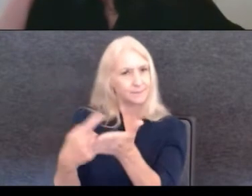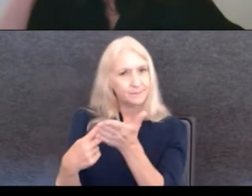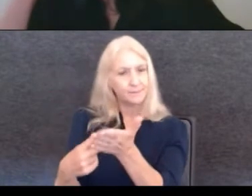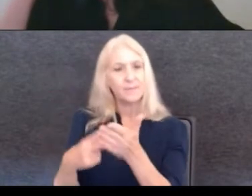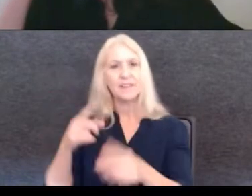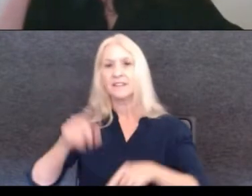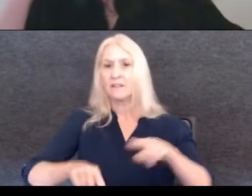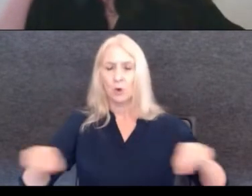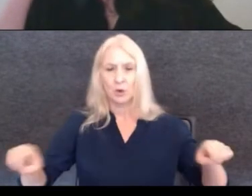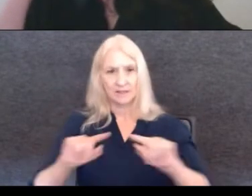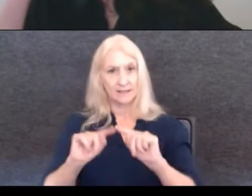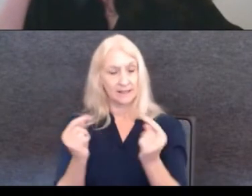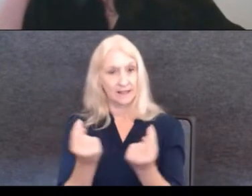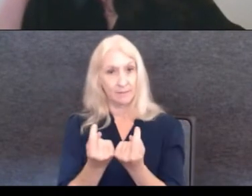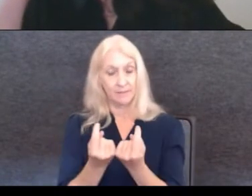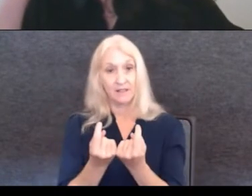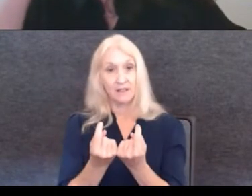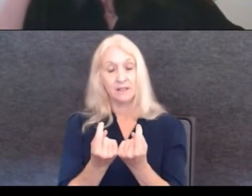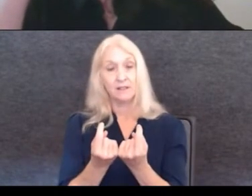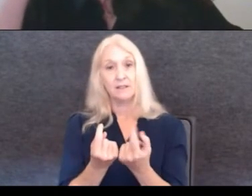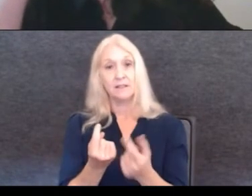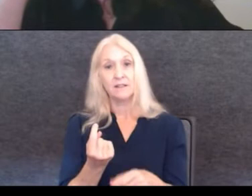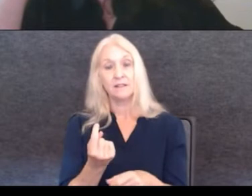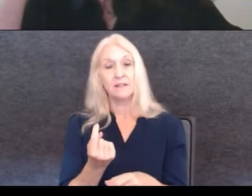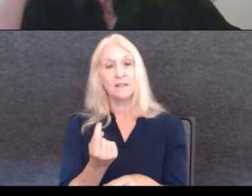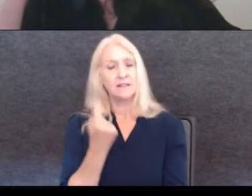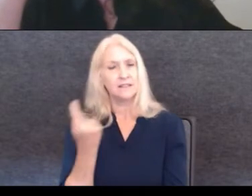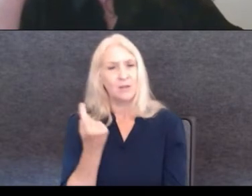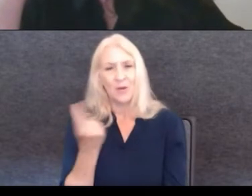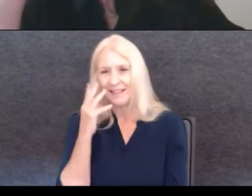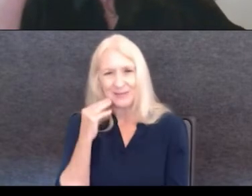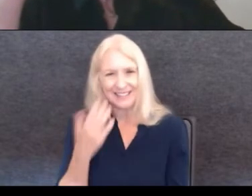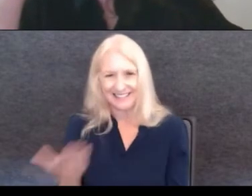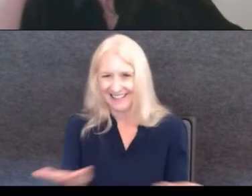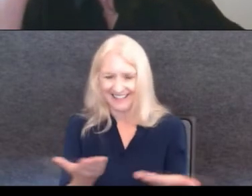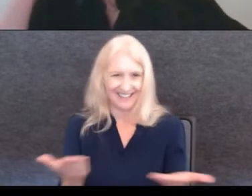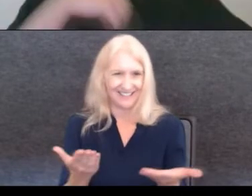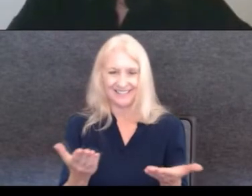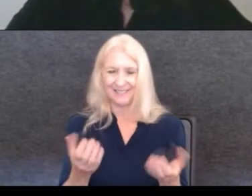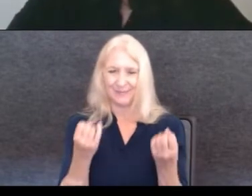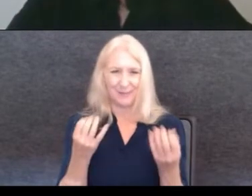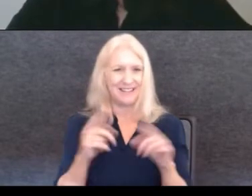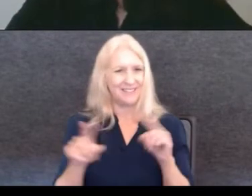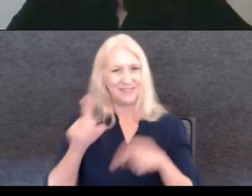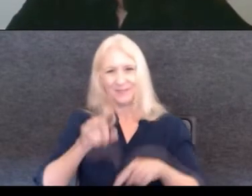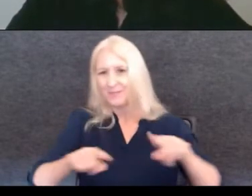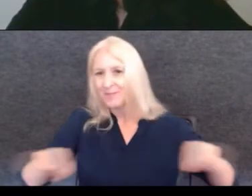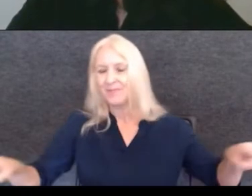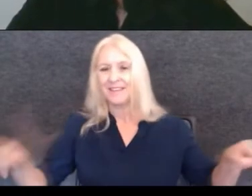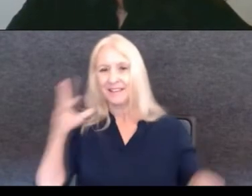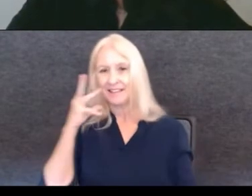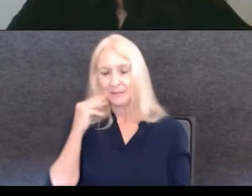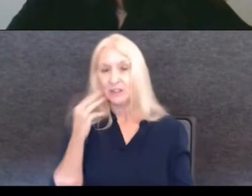diverse team is, and it's something that you only get here. This kind of experiences you only